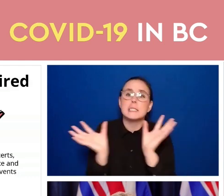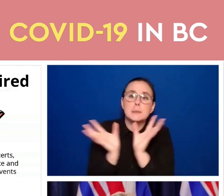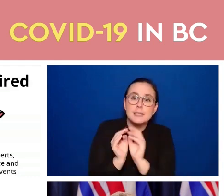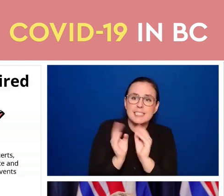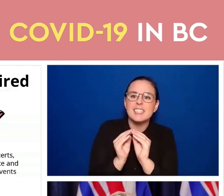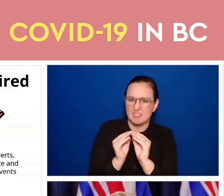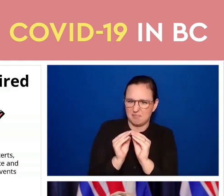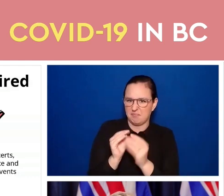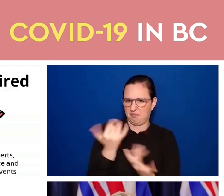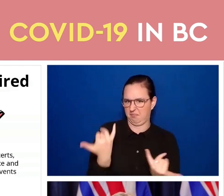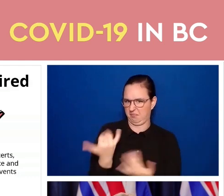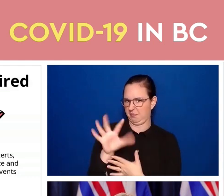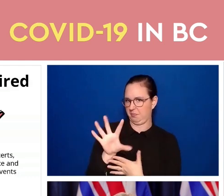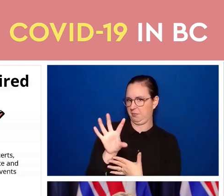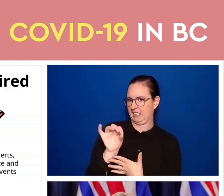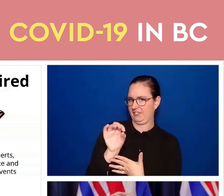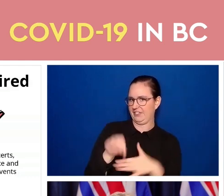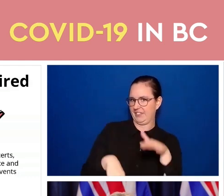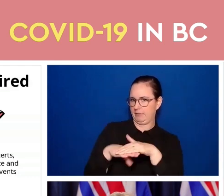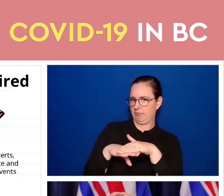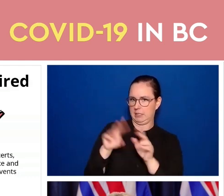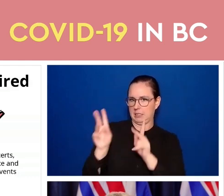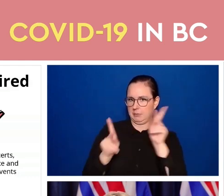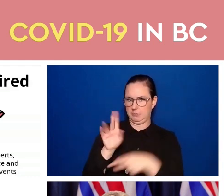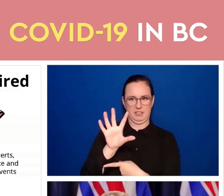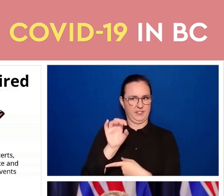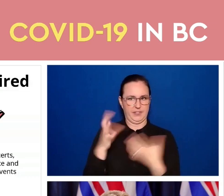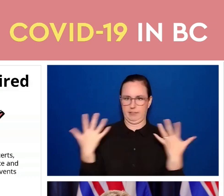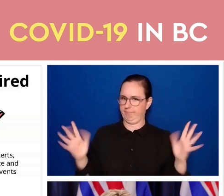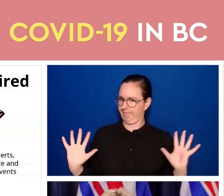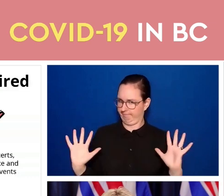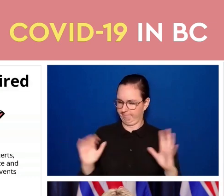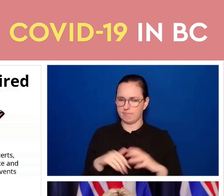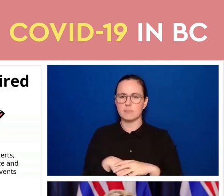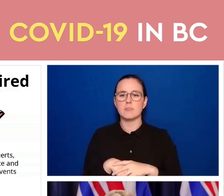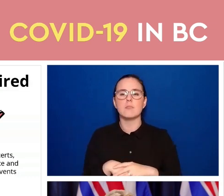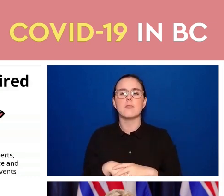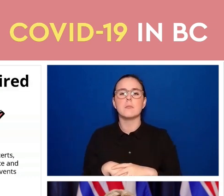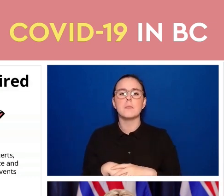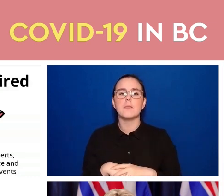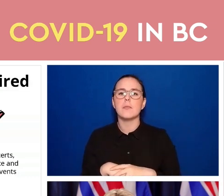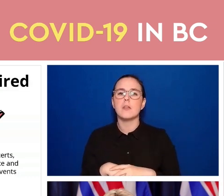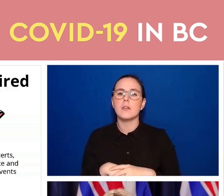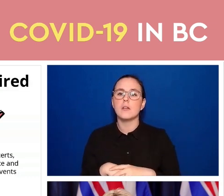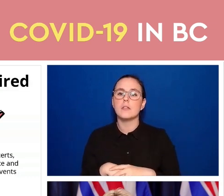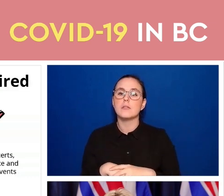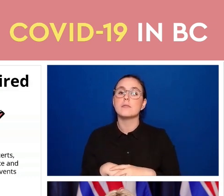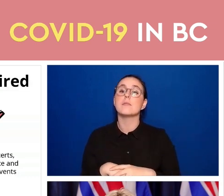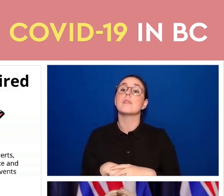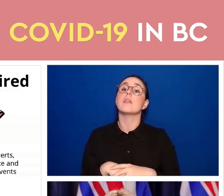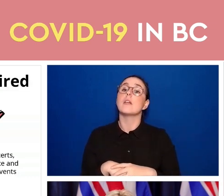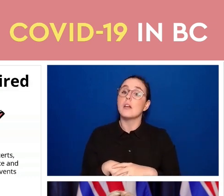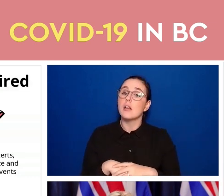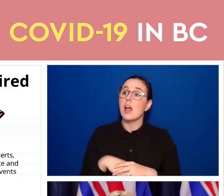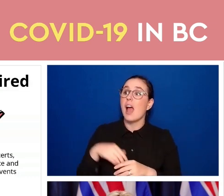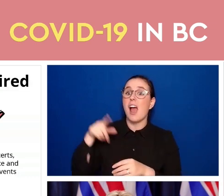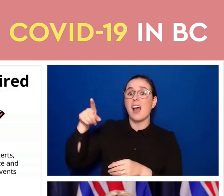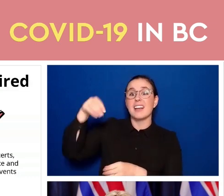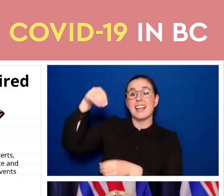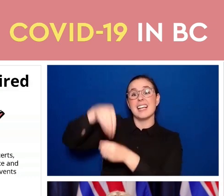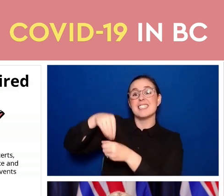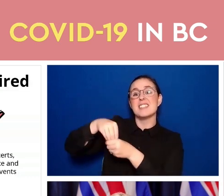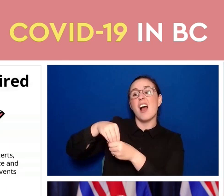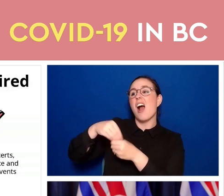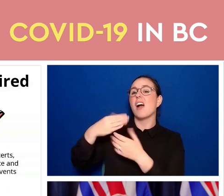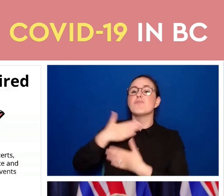with the public. And discretionary, organized indoor group recreational classes and activities. These are the activities